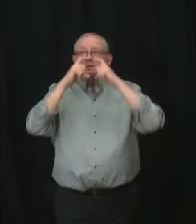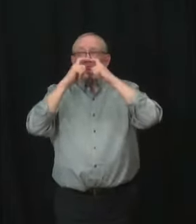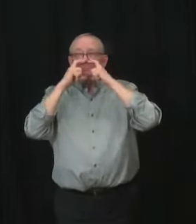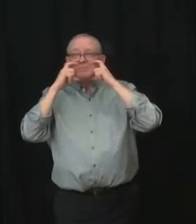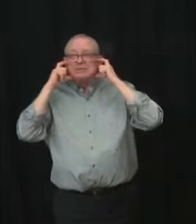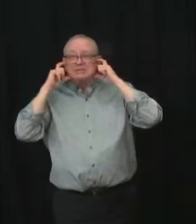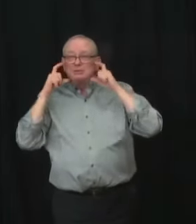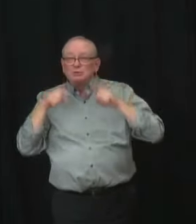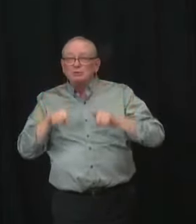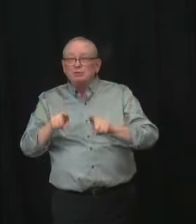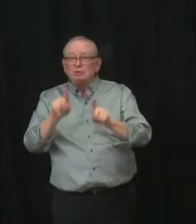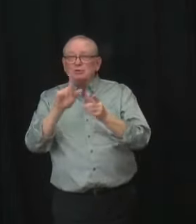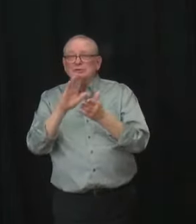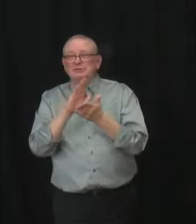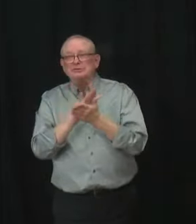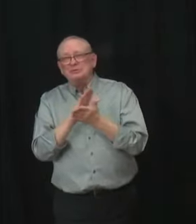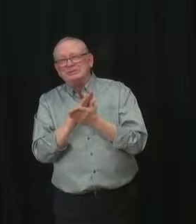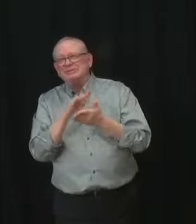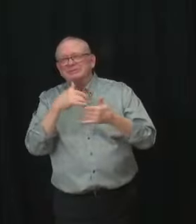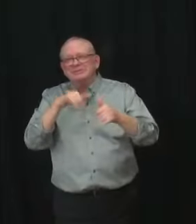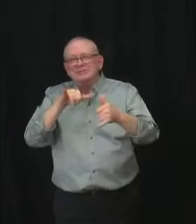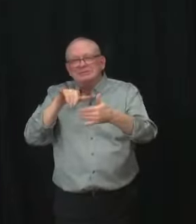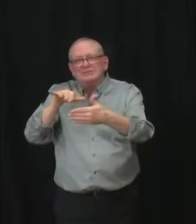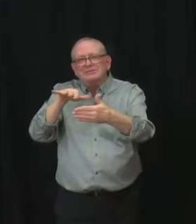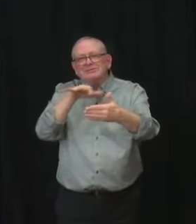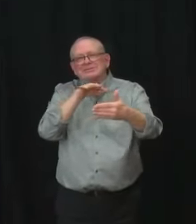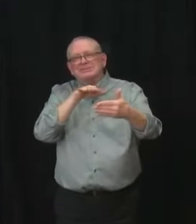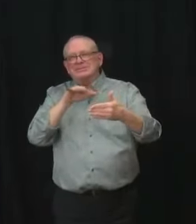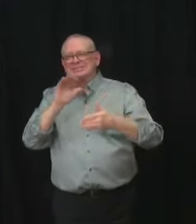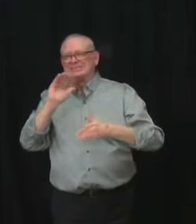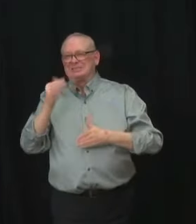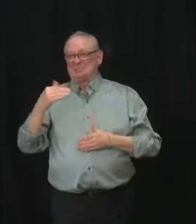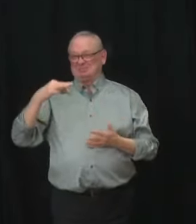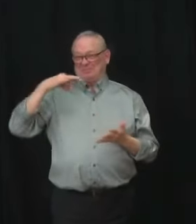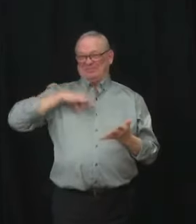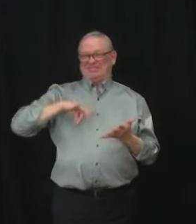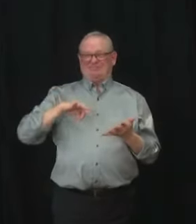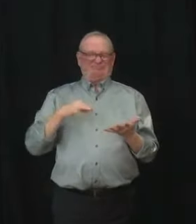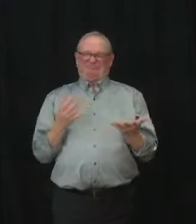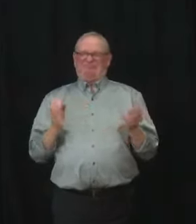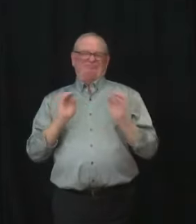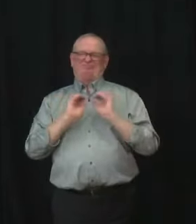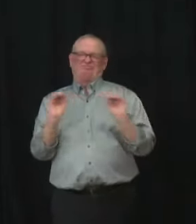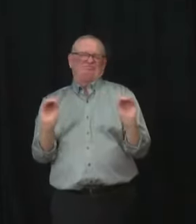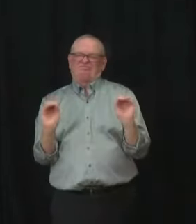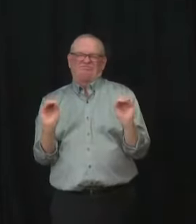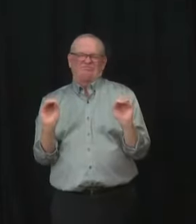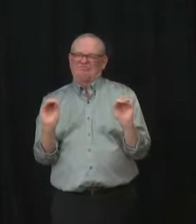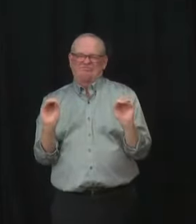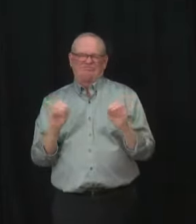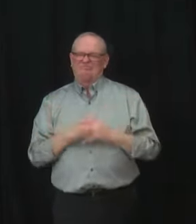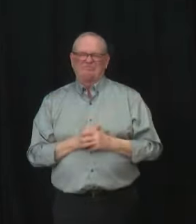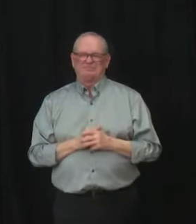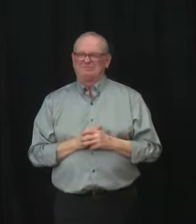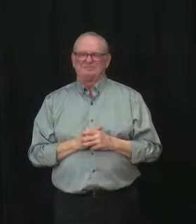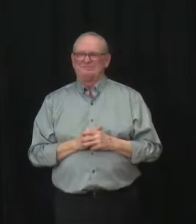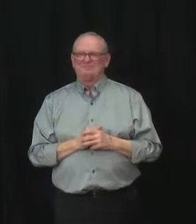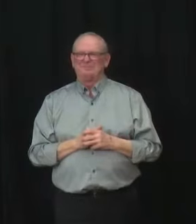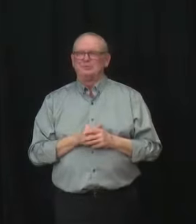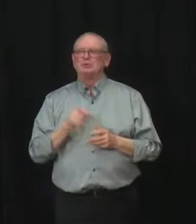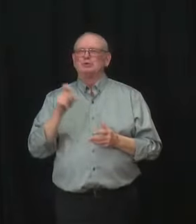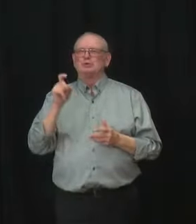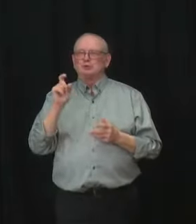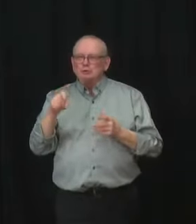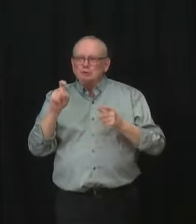saying that the studies don't show any defined benefit for them, the latest studies don't show that, and that it's time to get rid of them.